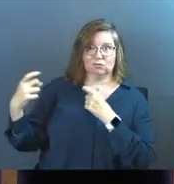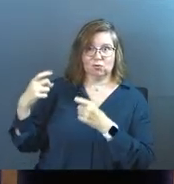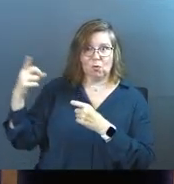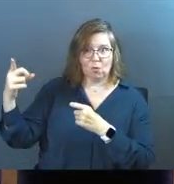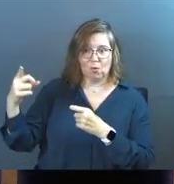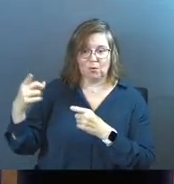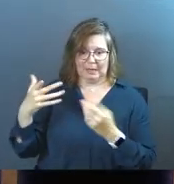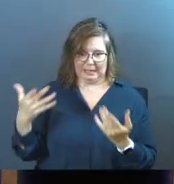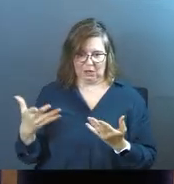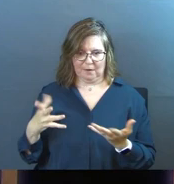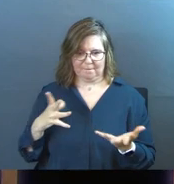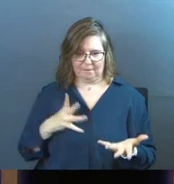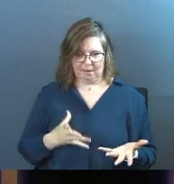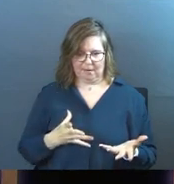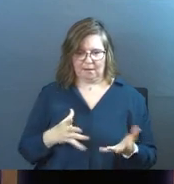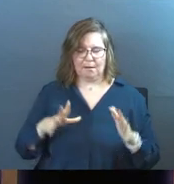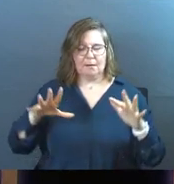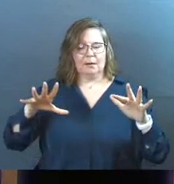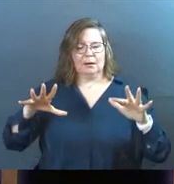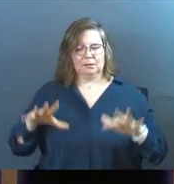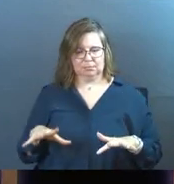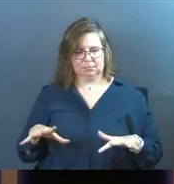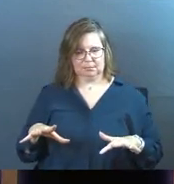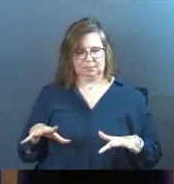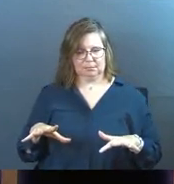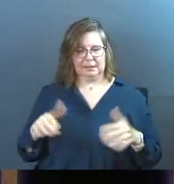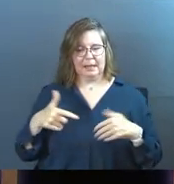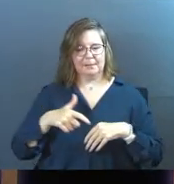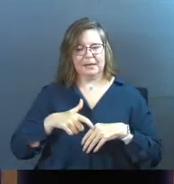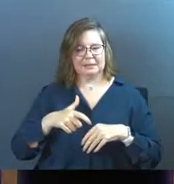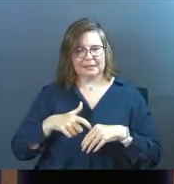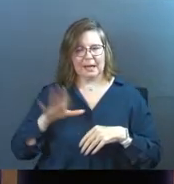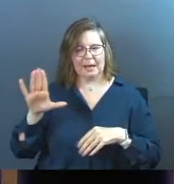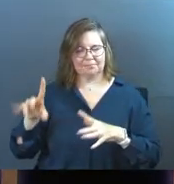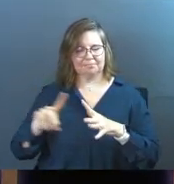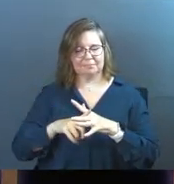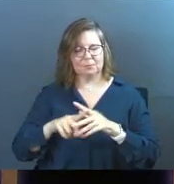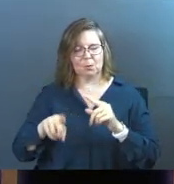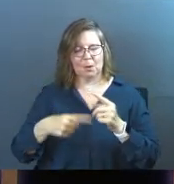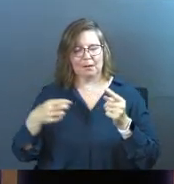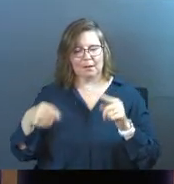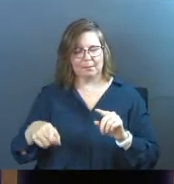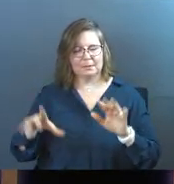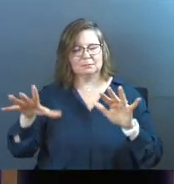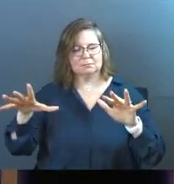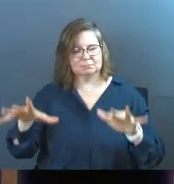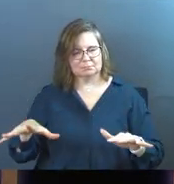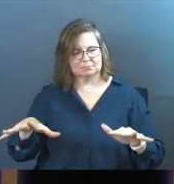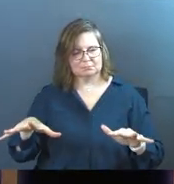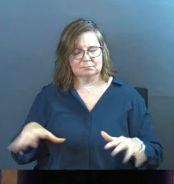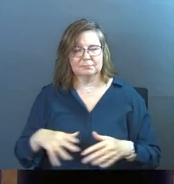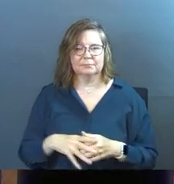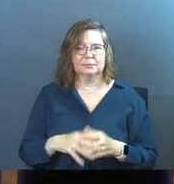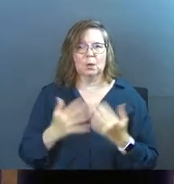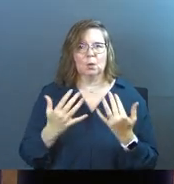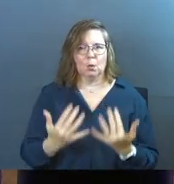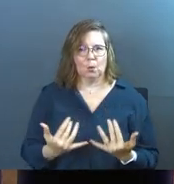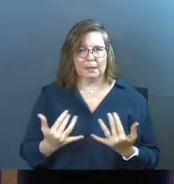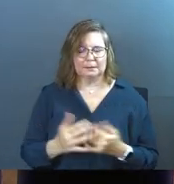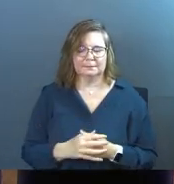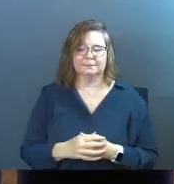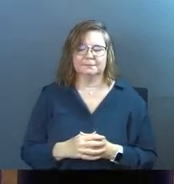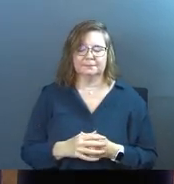here. It's fine. Chill. Let my timing be my timing. Chill. Wait.